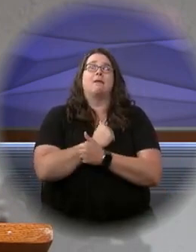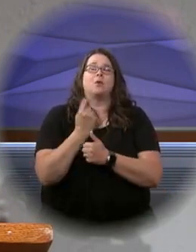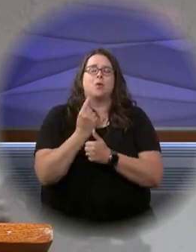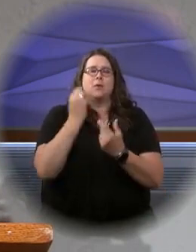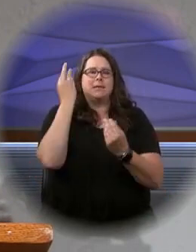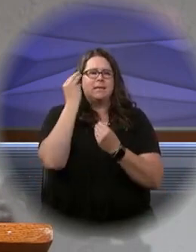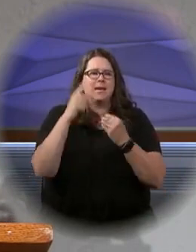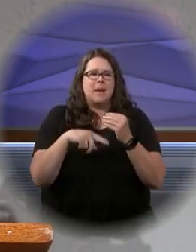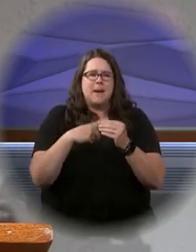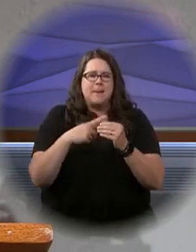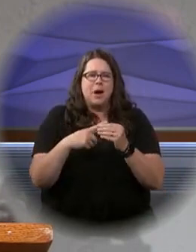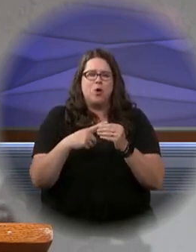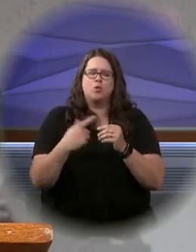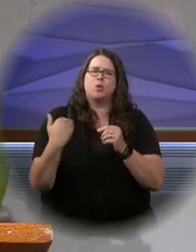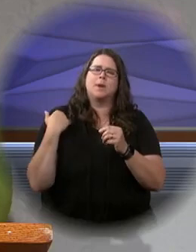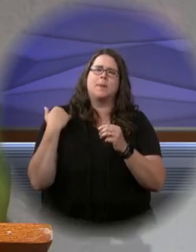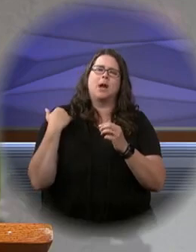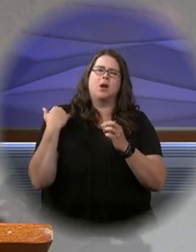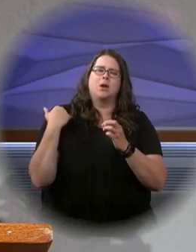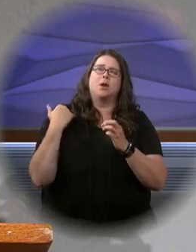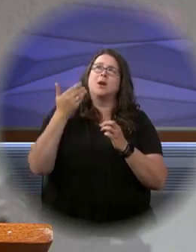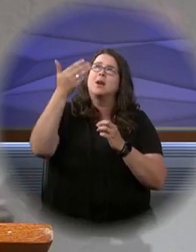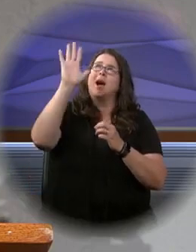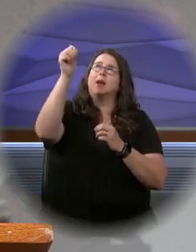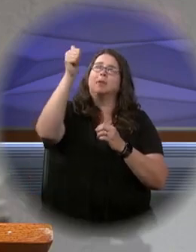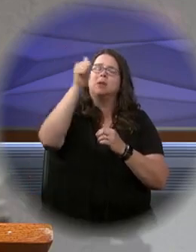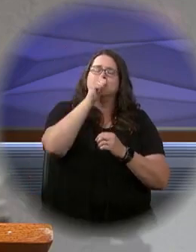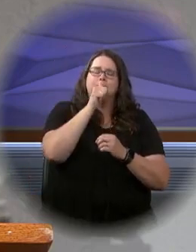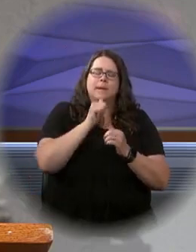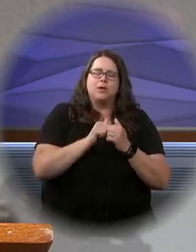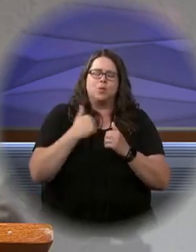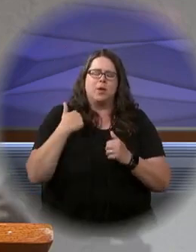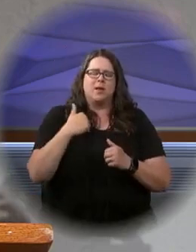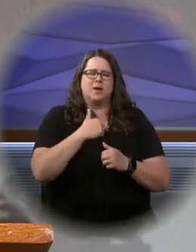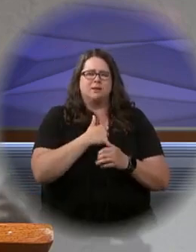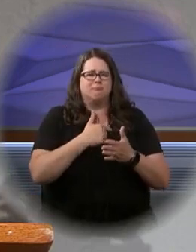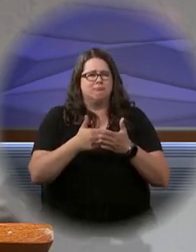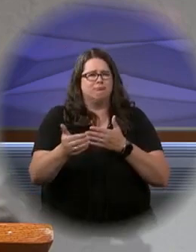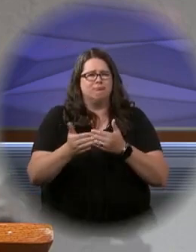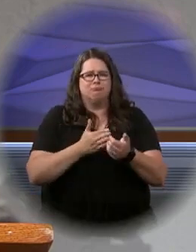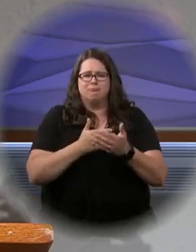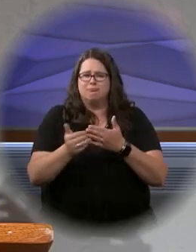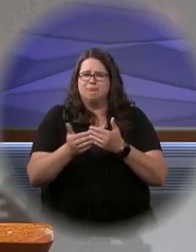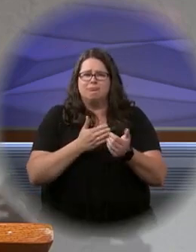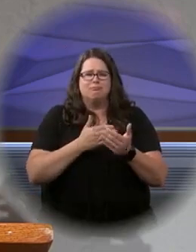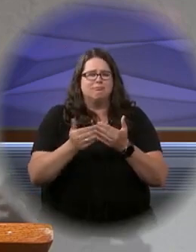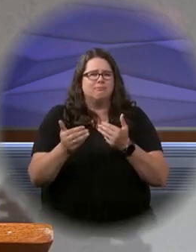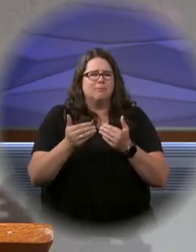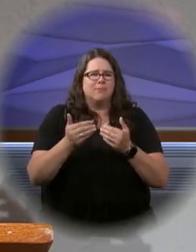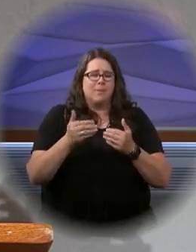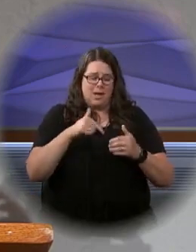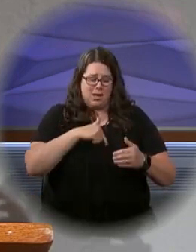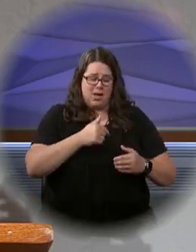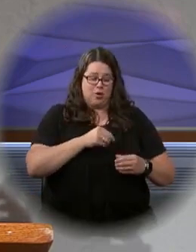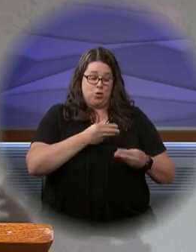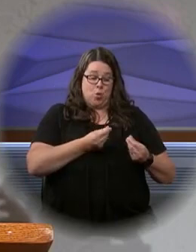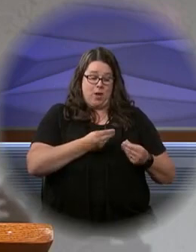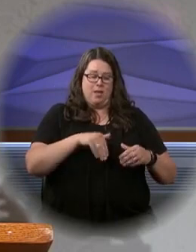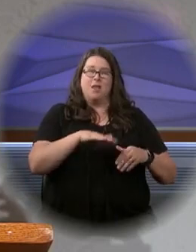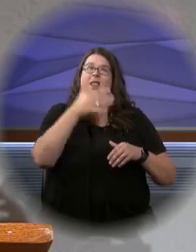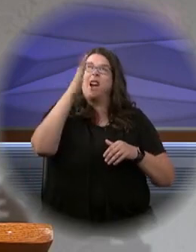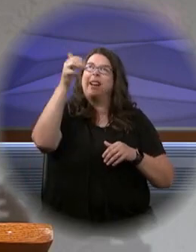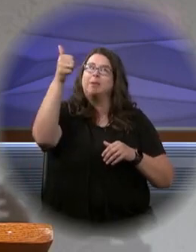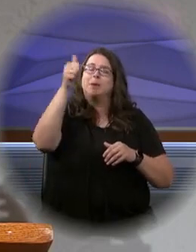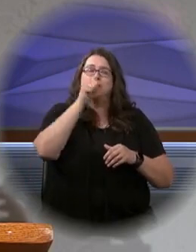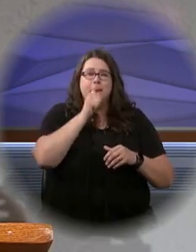always think about, it's a reminder how patient God is with all of us. Whatever, however, moments of soil we are, that God is very